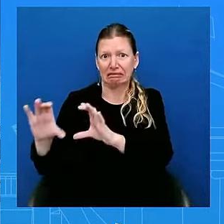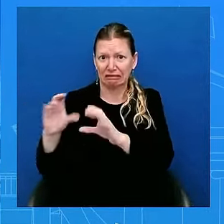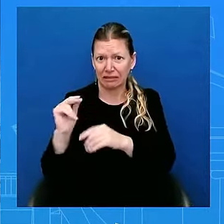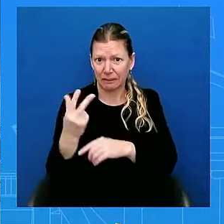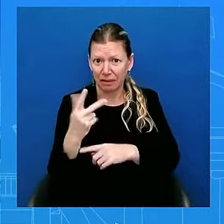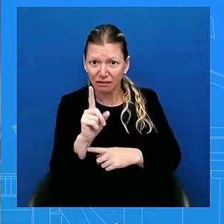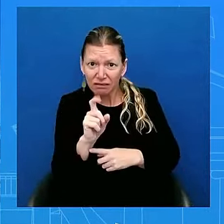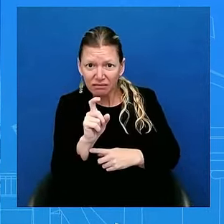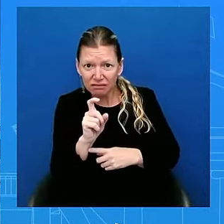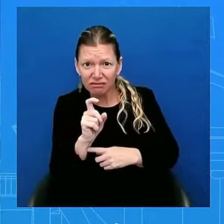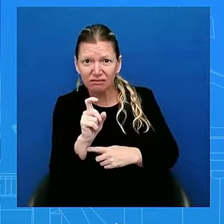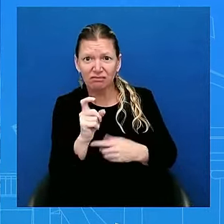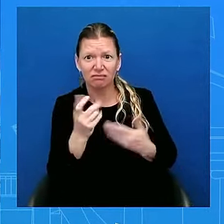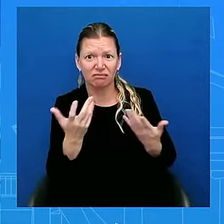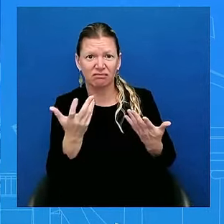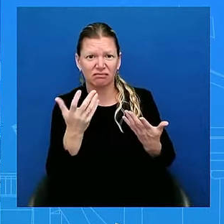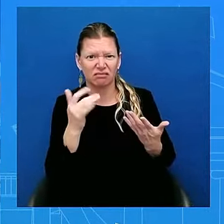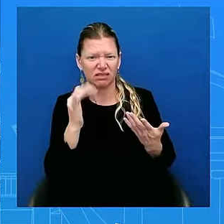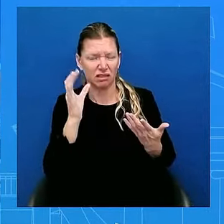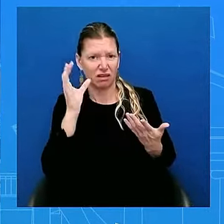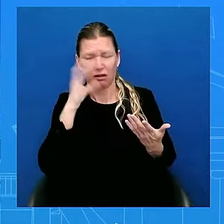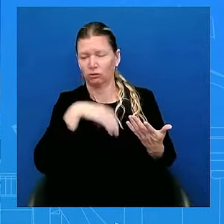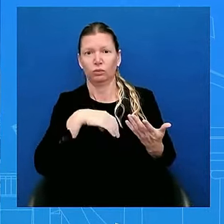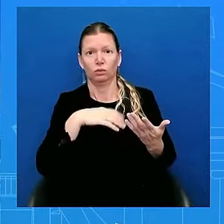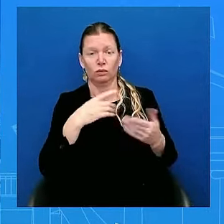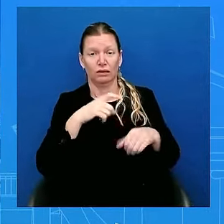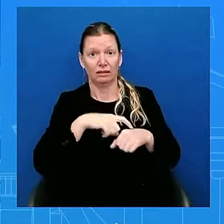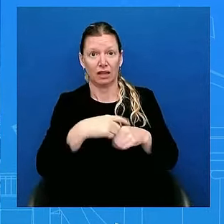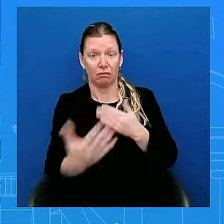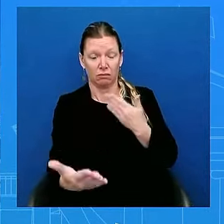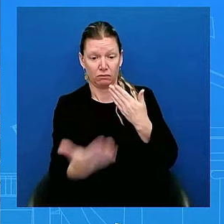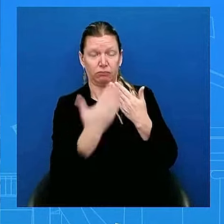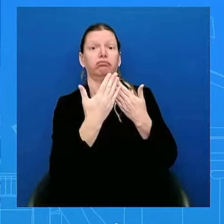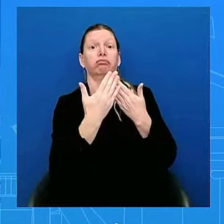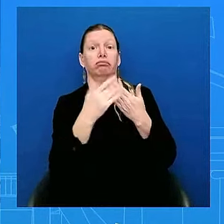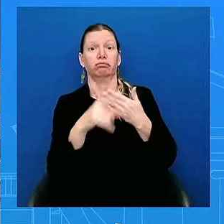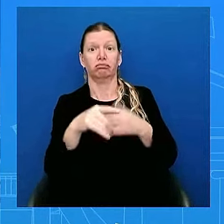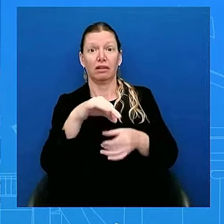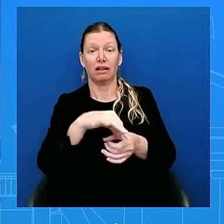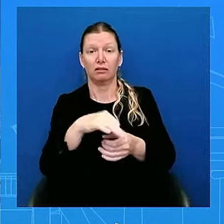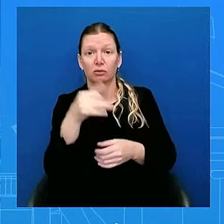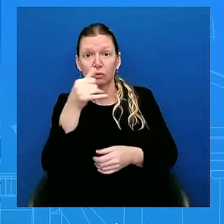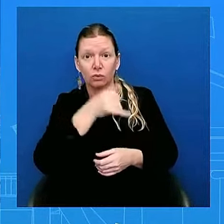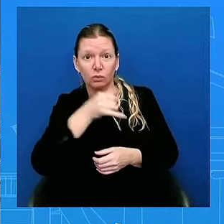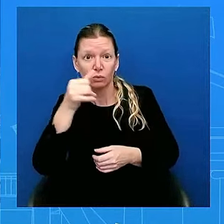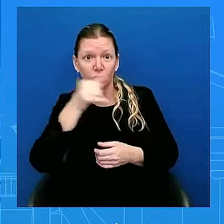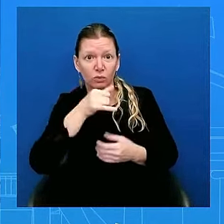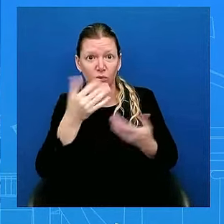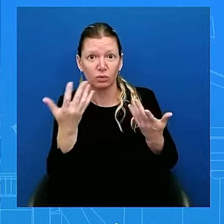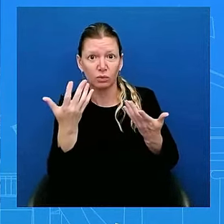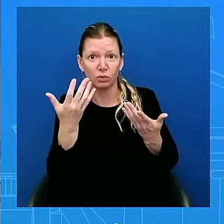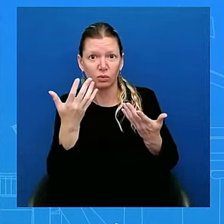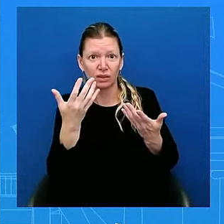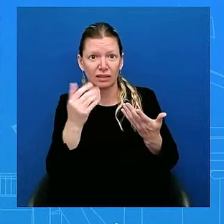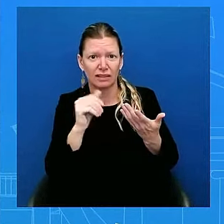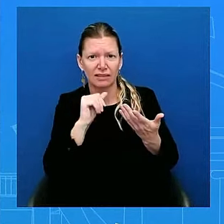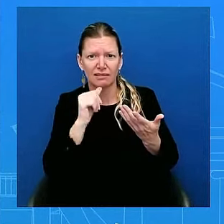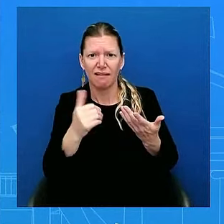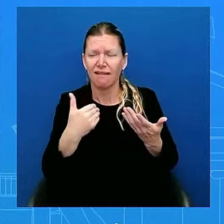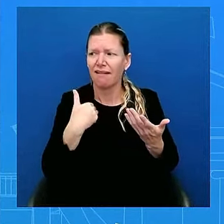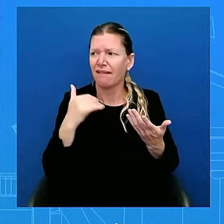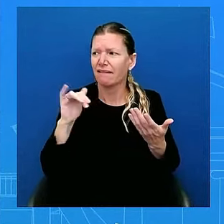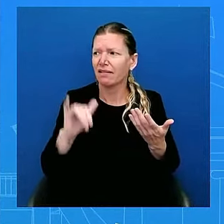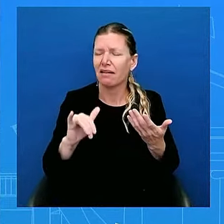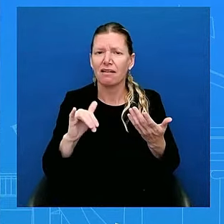shortened, kind of truncated fashion, not having her have a normal ascendancy to that top position? Well, I mean, the President has no regrets,